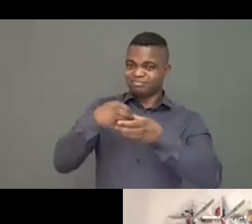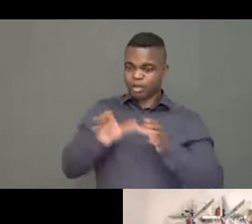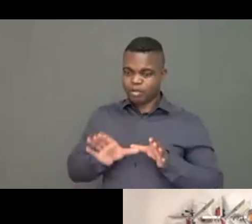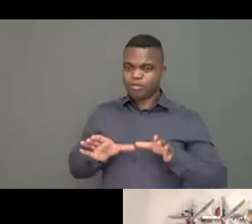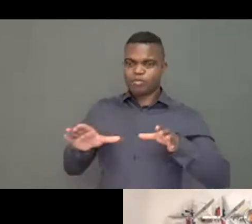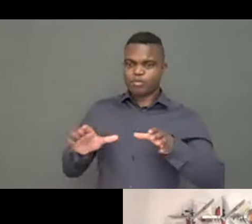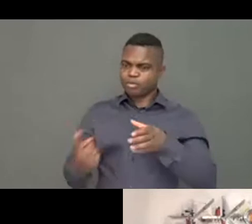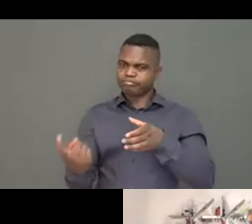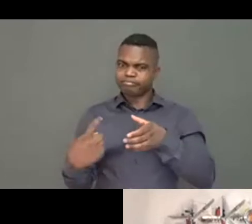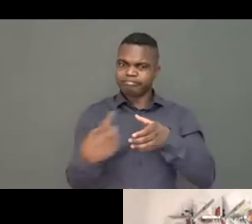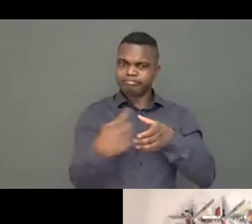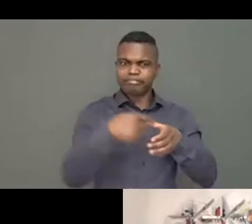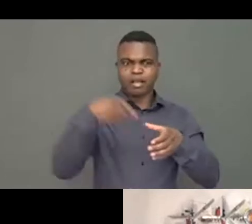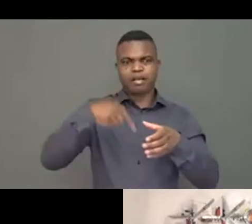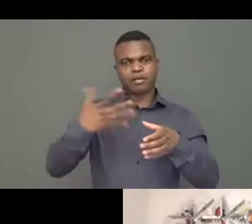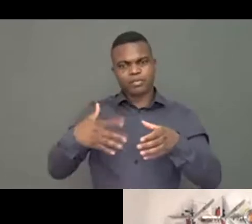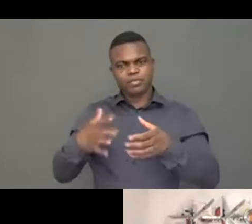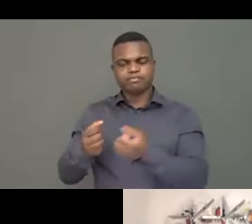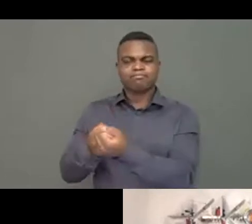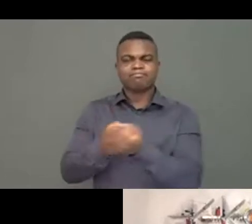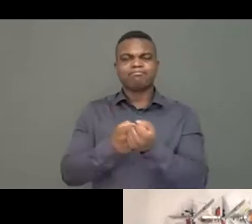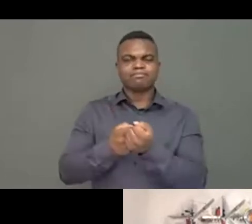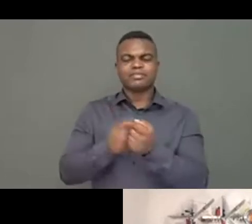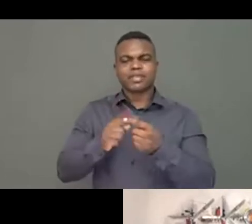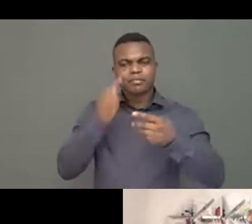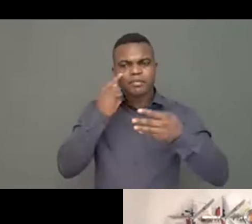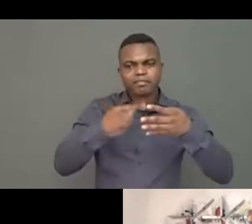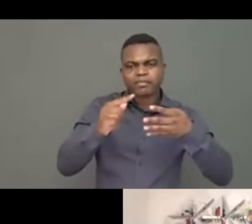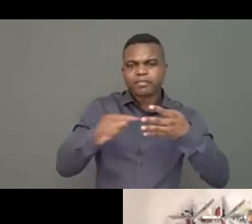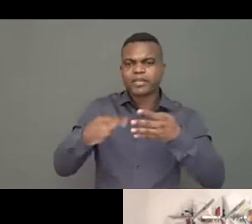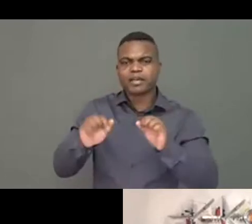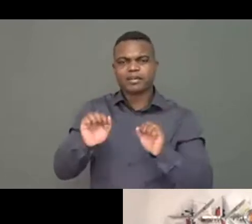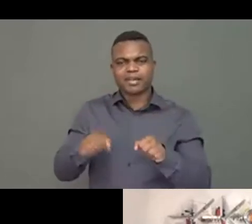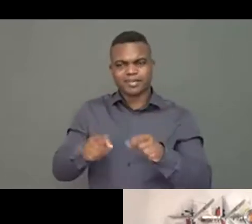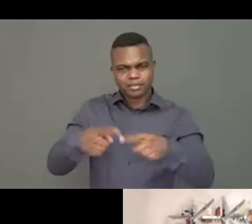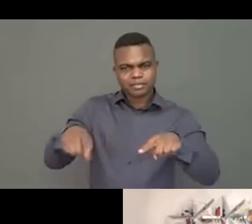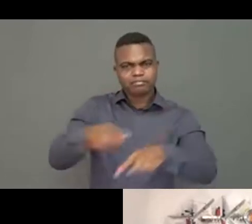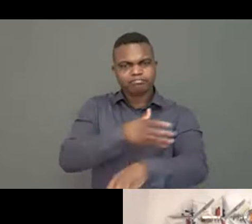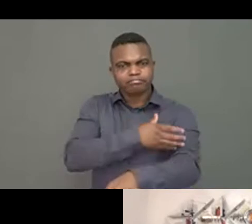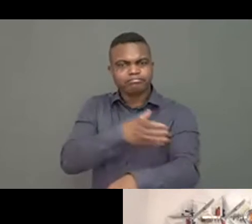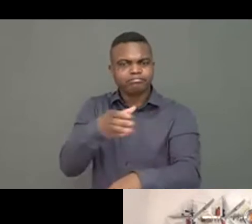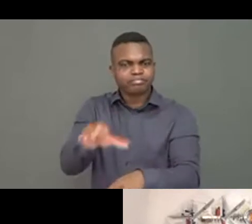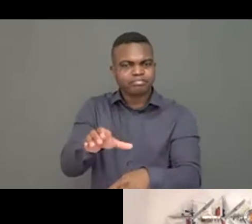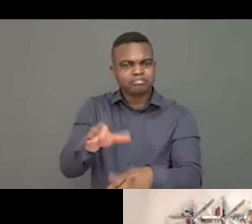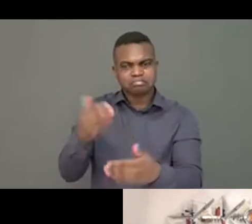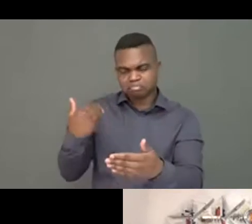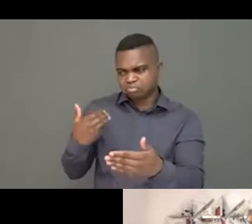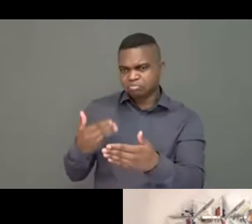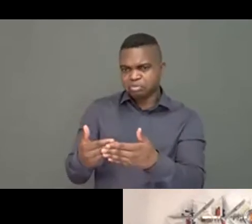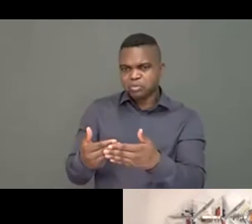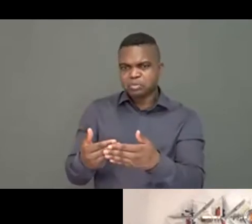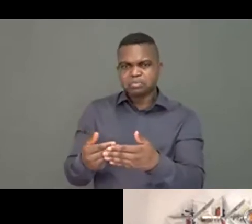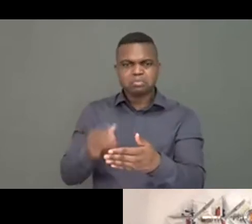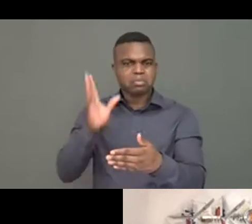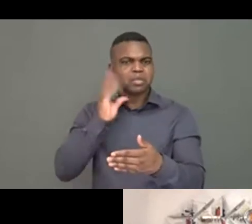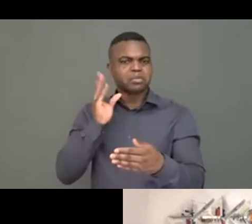experience sharing work that is very interesting. We have seen teams moving from a country to another to strengthen capacities of their